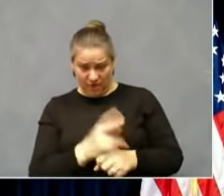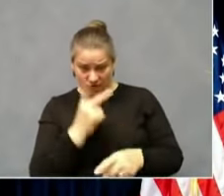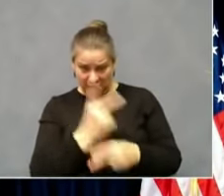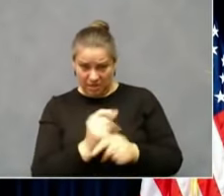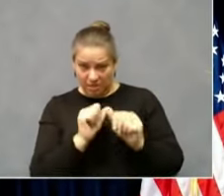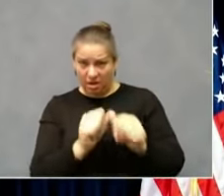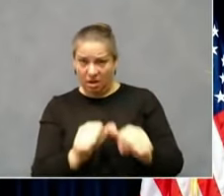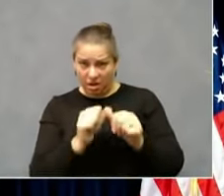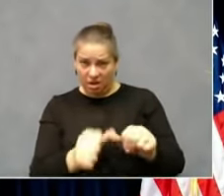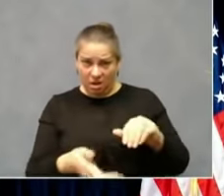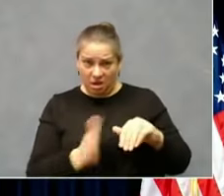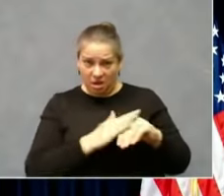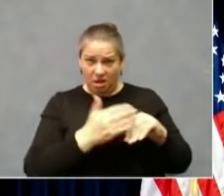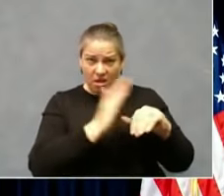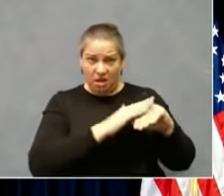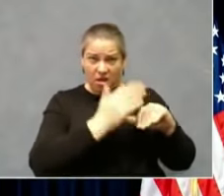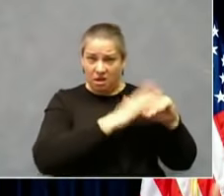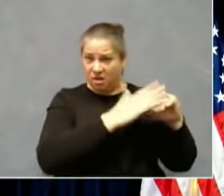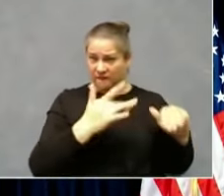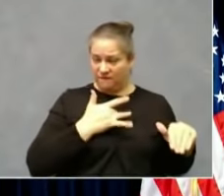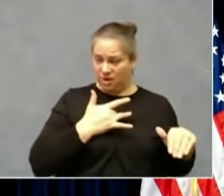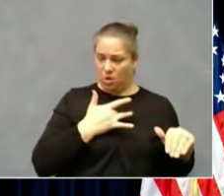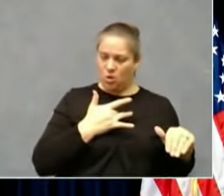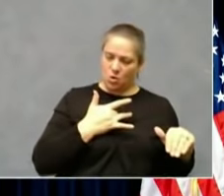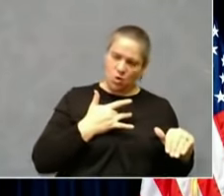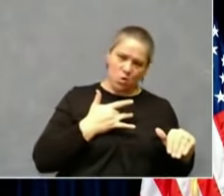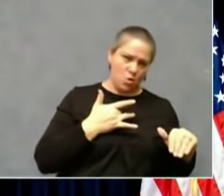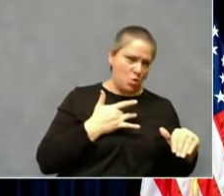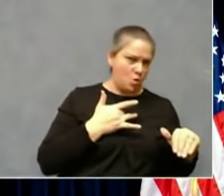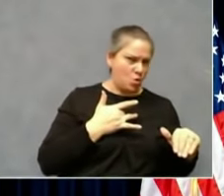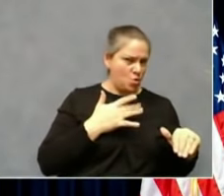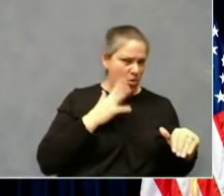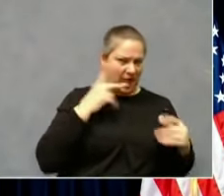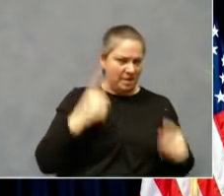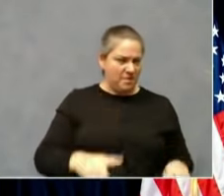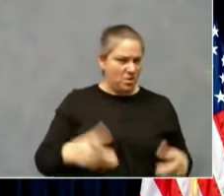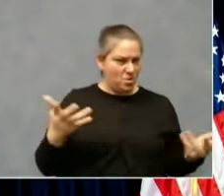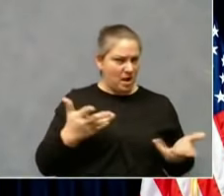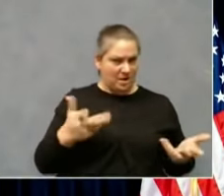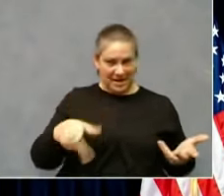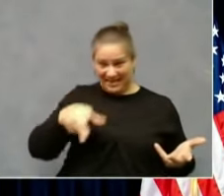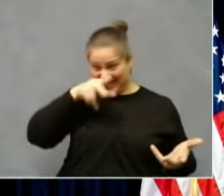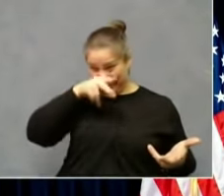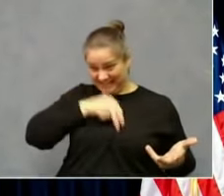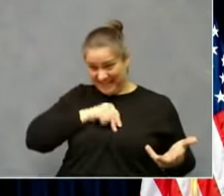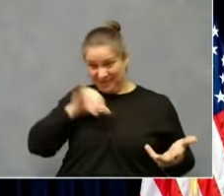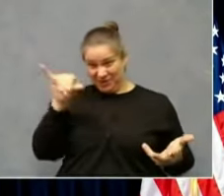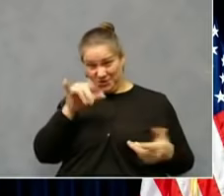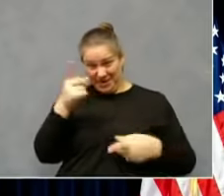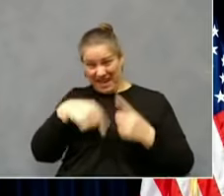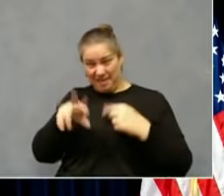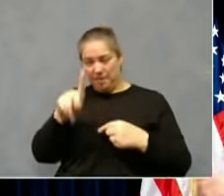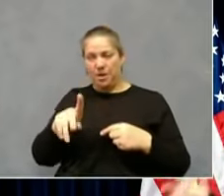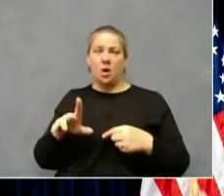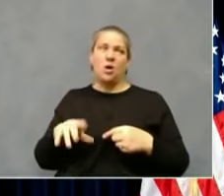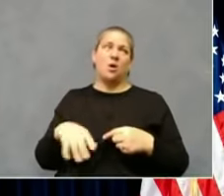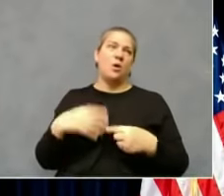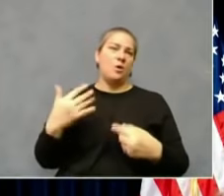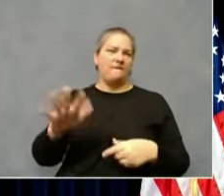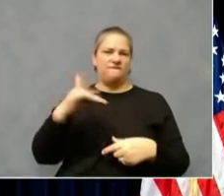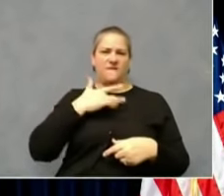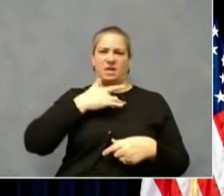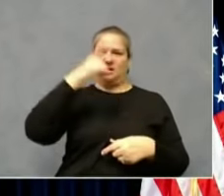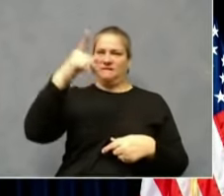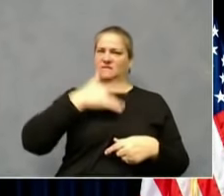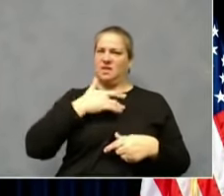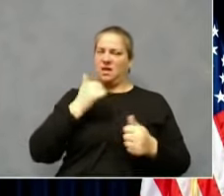on Thanksgiving, where that would put them. What they were saying is how quickly any of us around